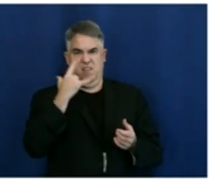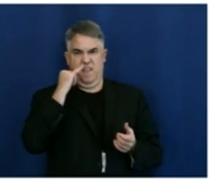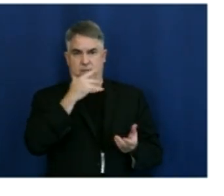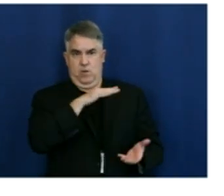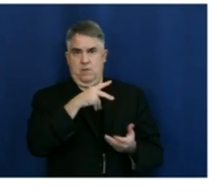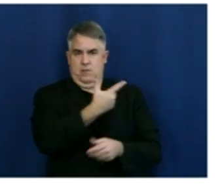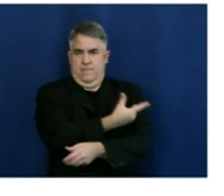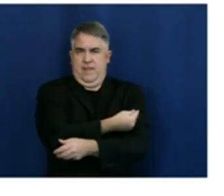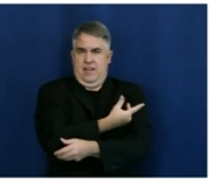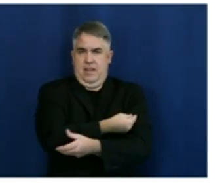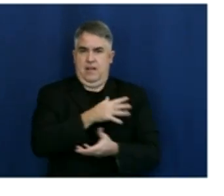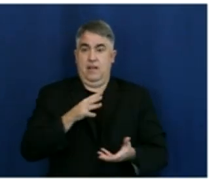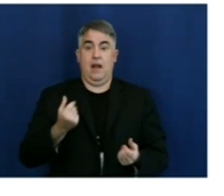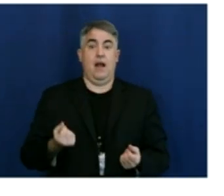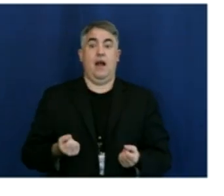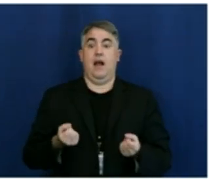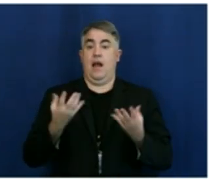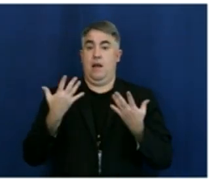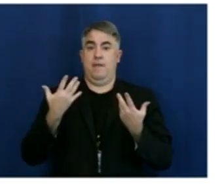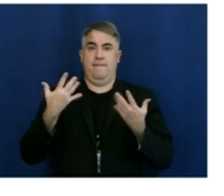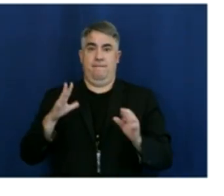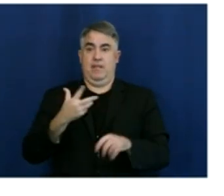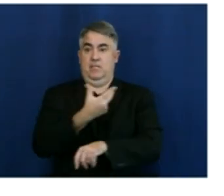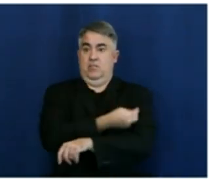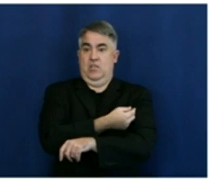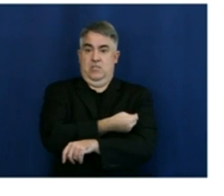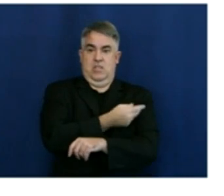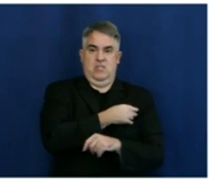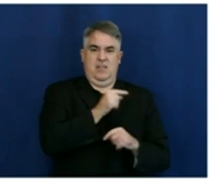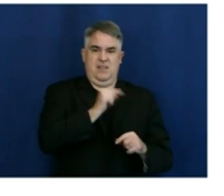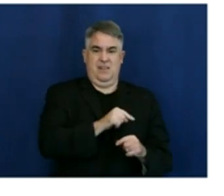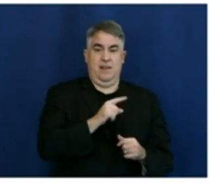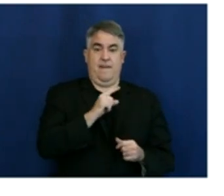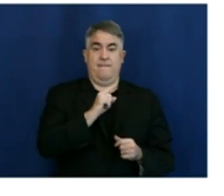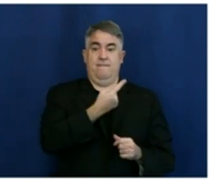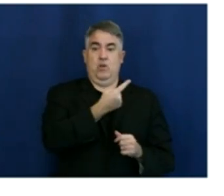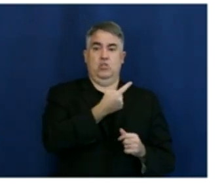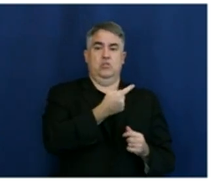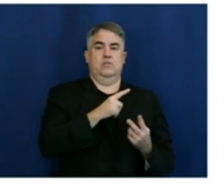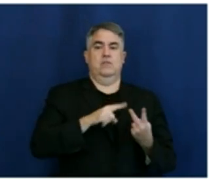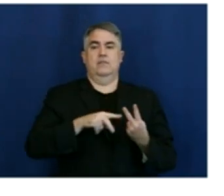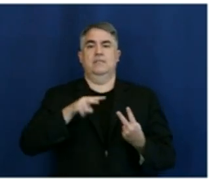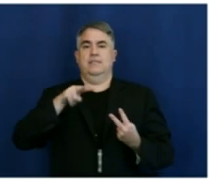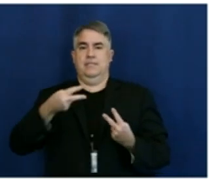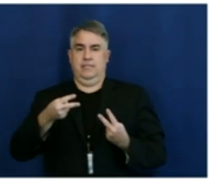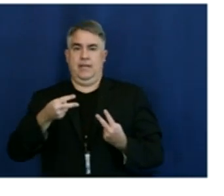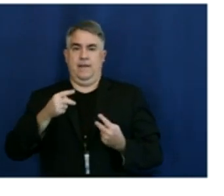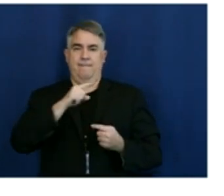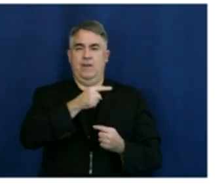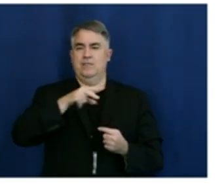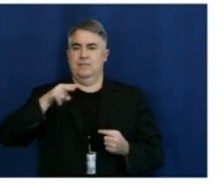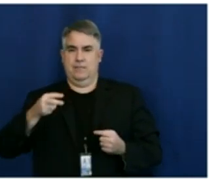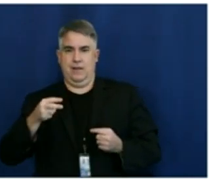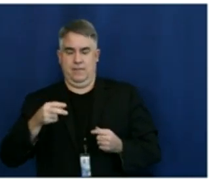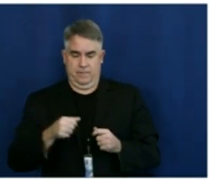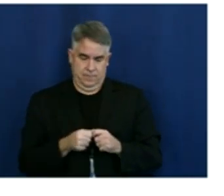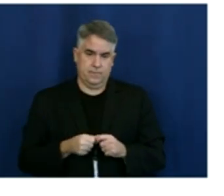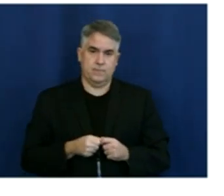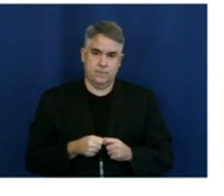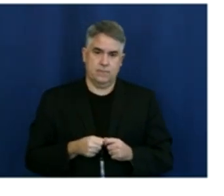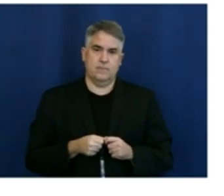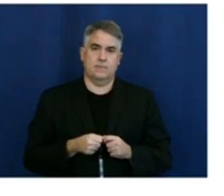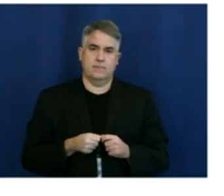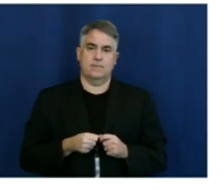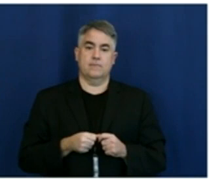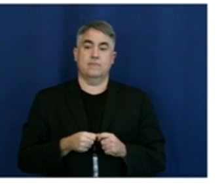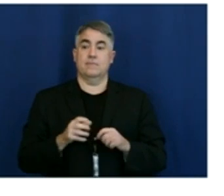that have been administered. You see first shot and second shot. And again, we know 357 is what's what we're reporting on our